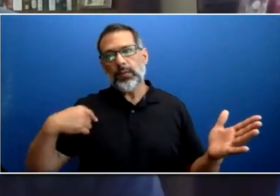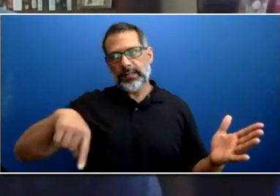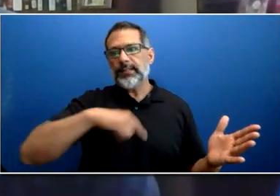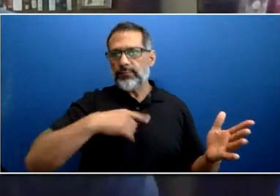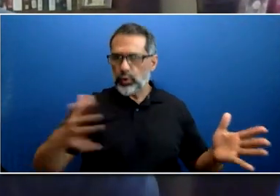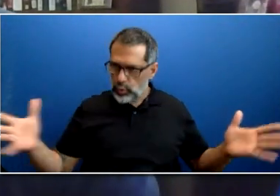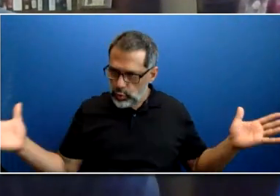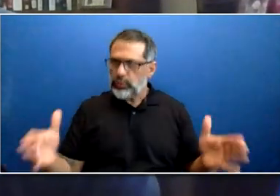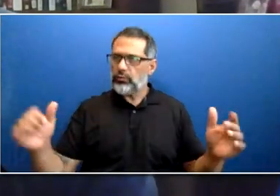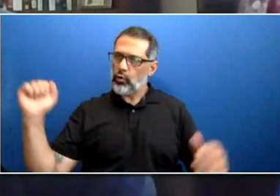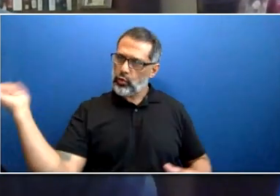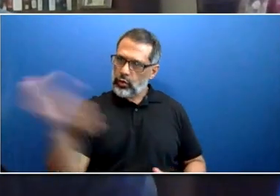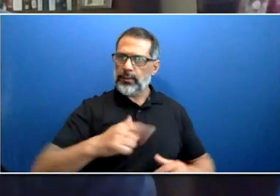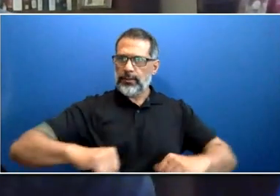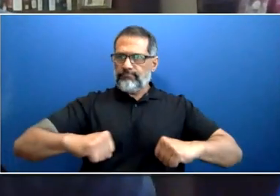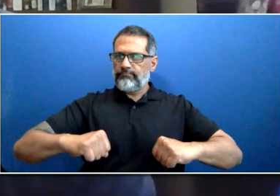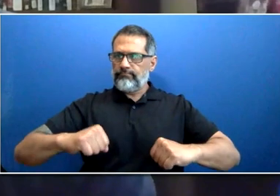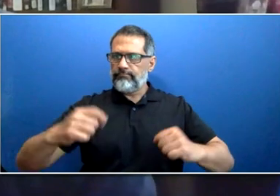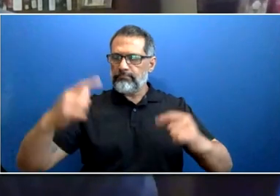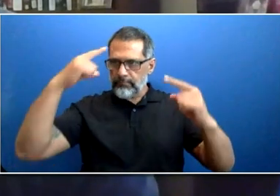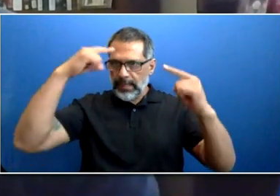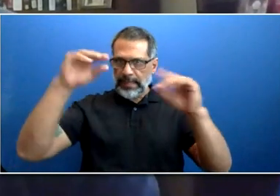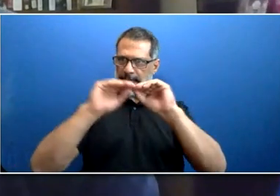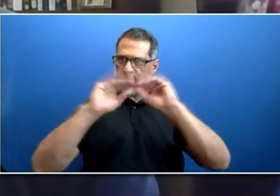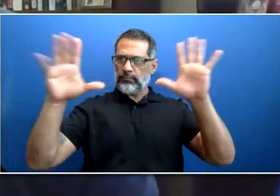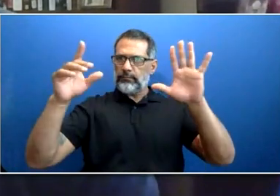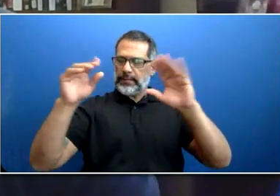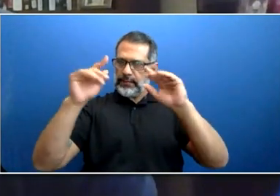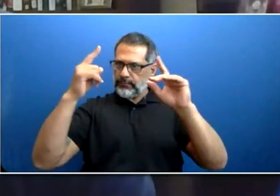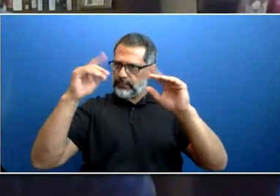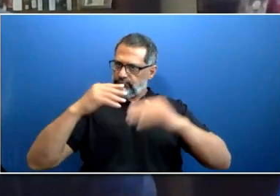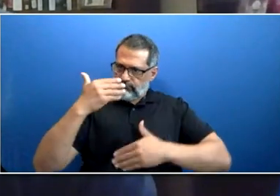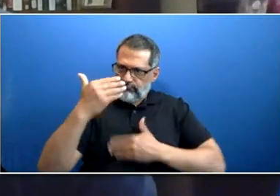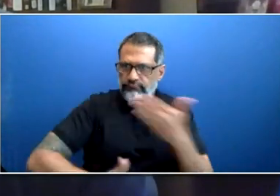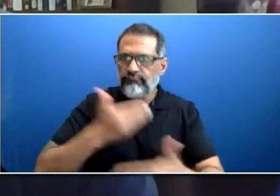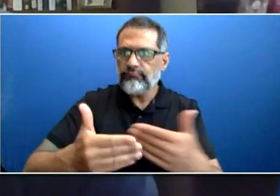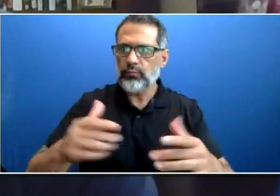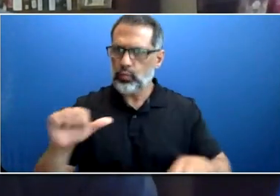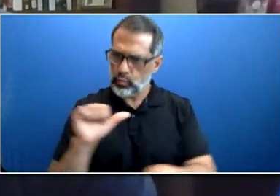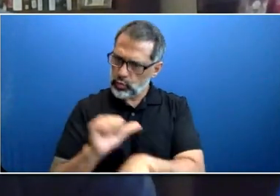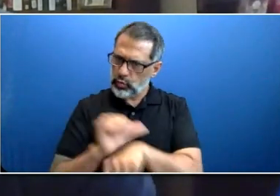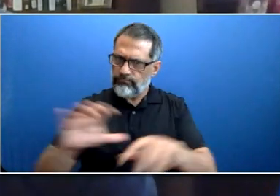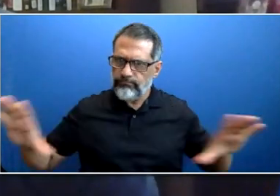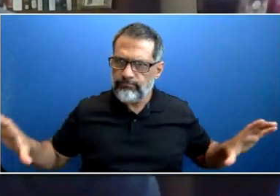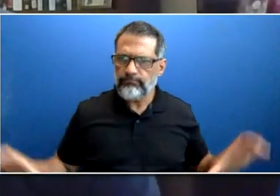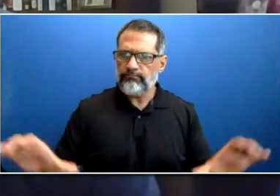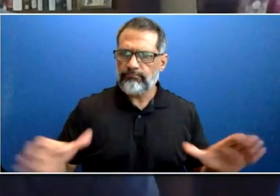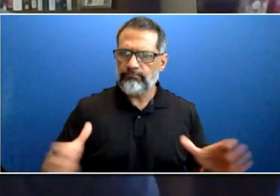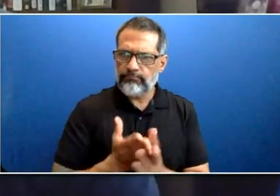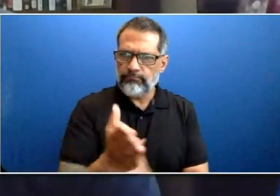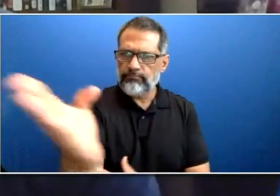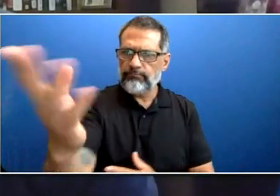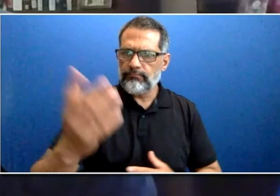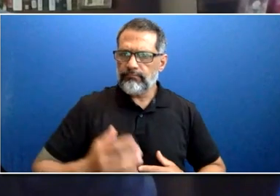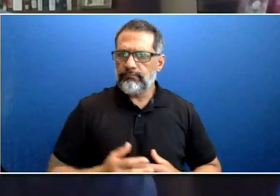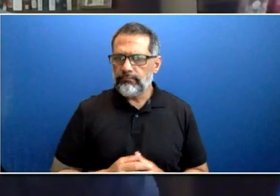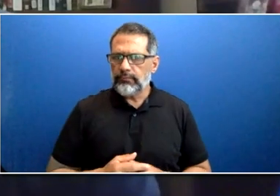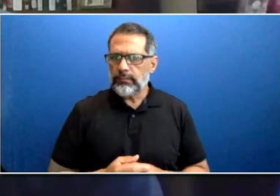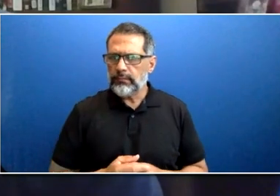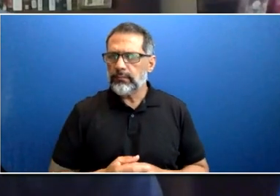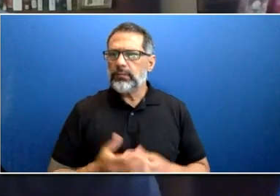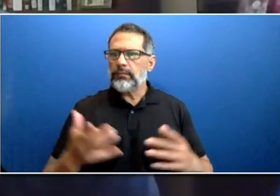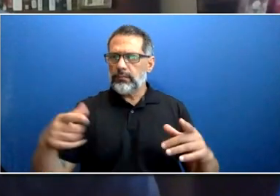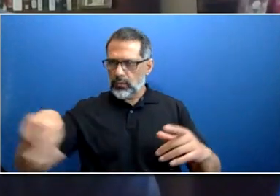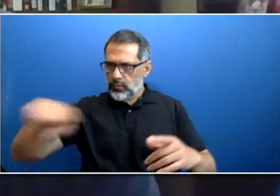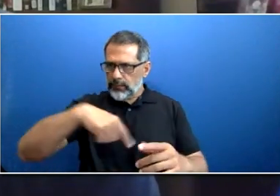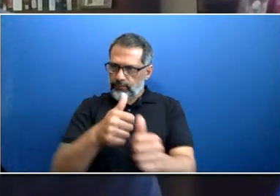ability to safely and acceptably perform their assigned duties without limitations from extreme fatigue and or the use or after effects